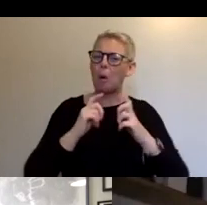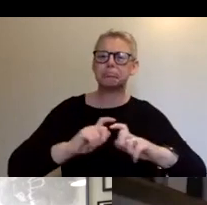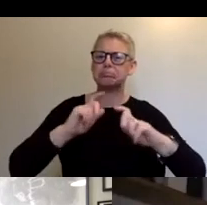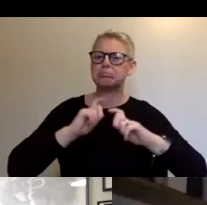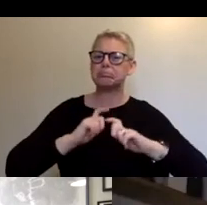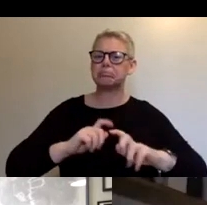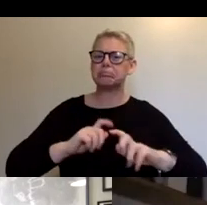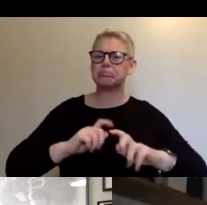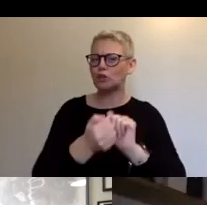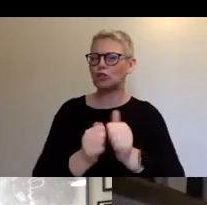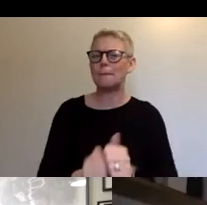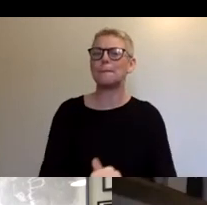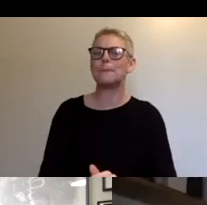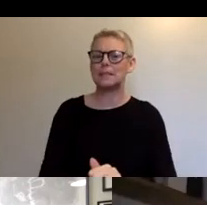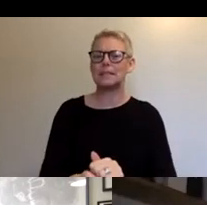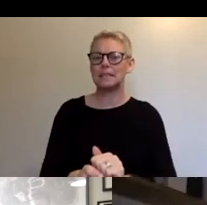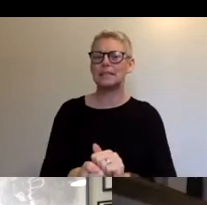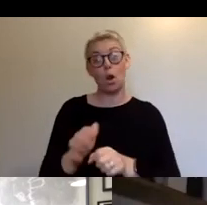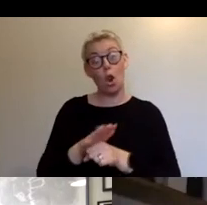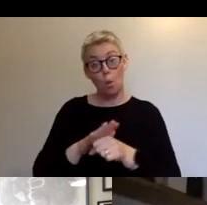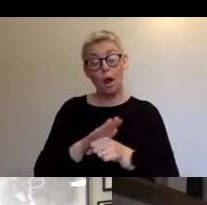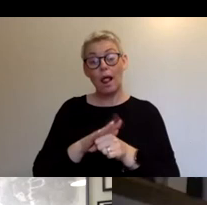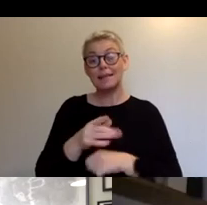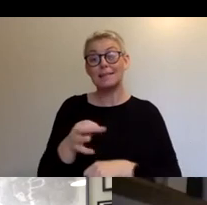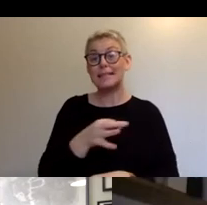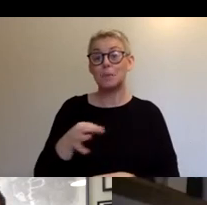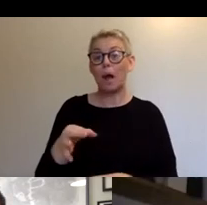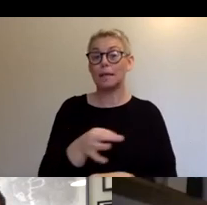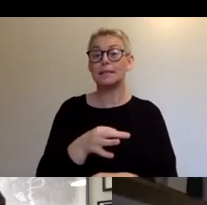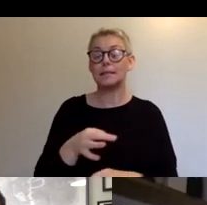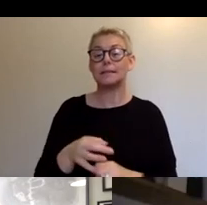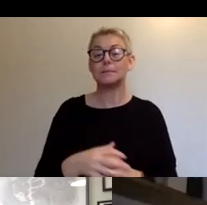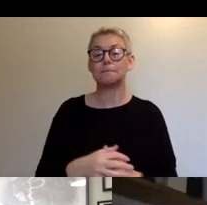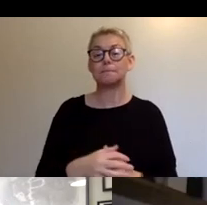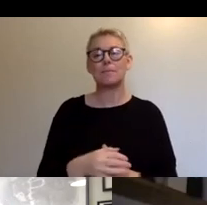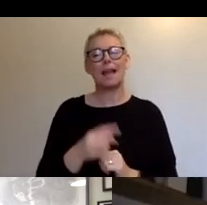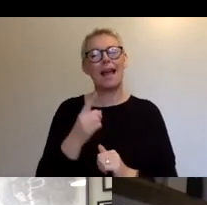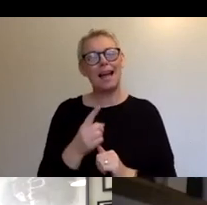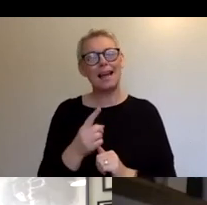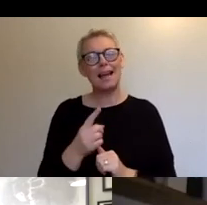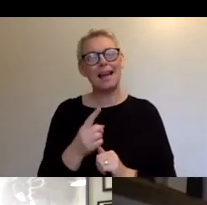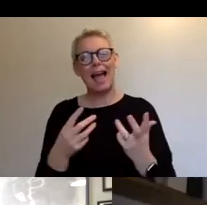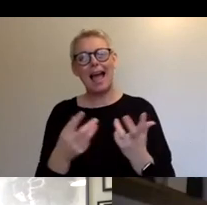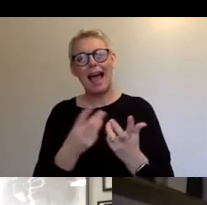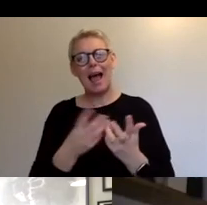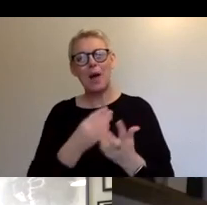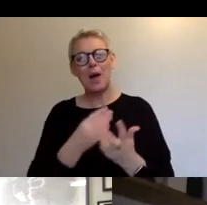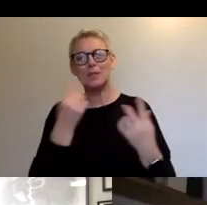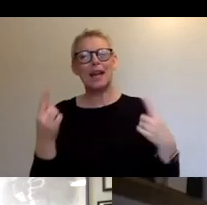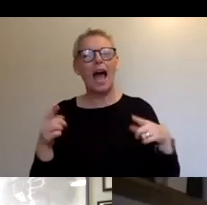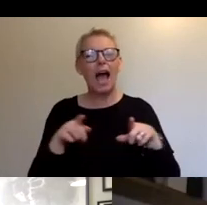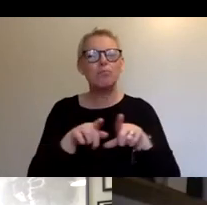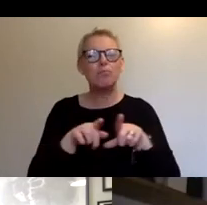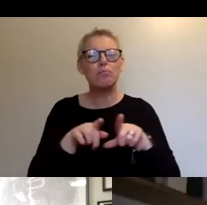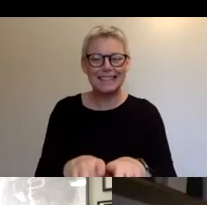also in the center of the city. Um, and how we use that kind of streaming, that hybrid, um, function that we now